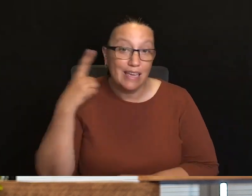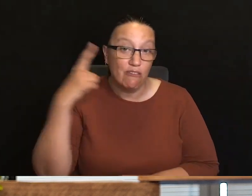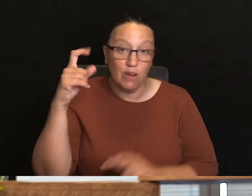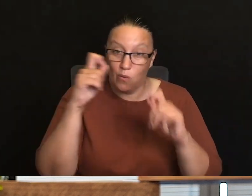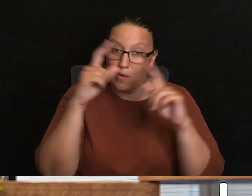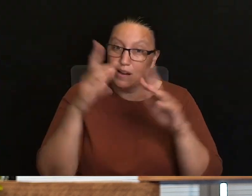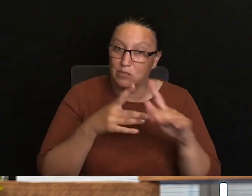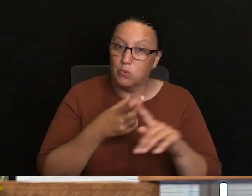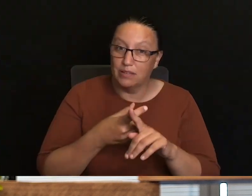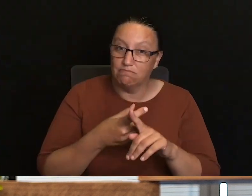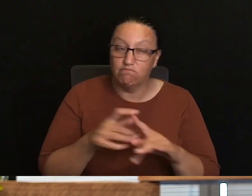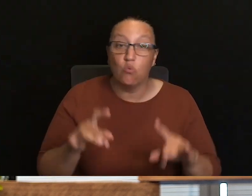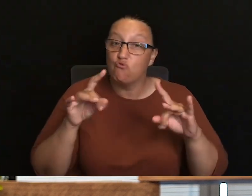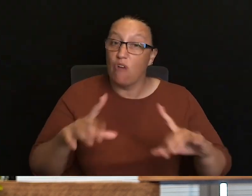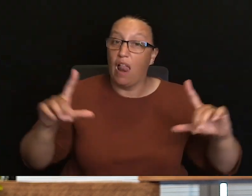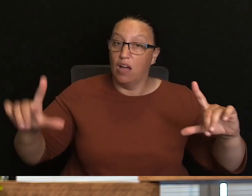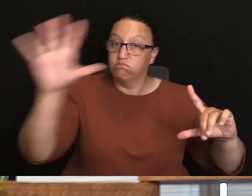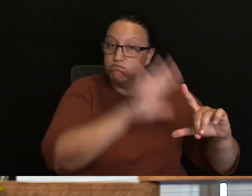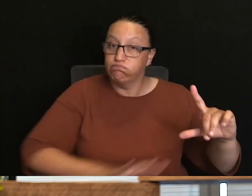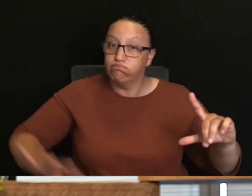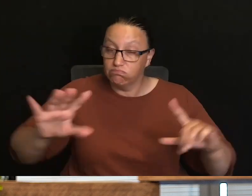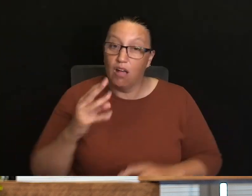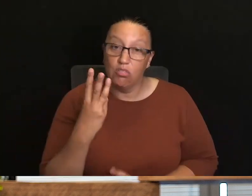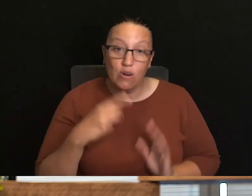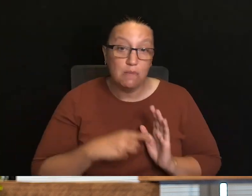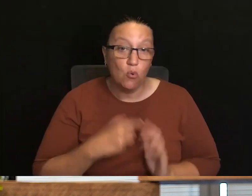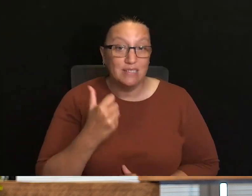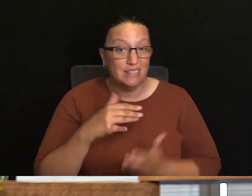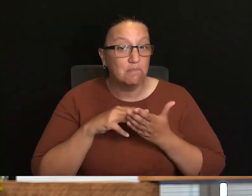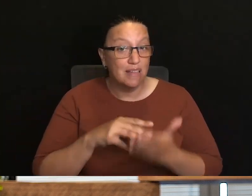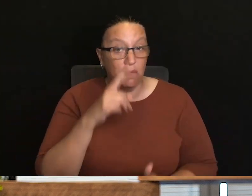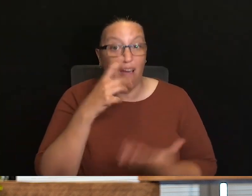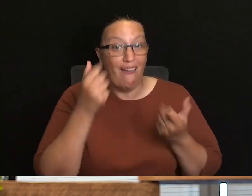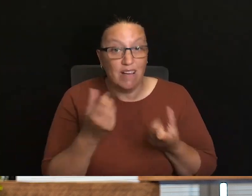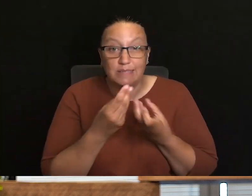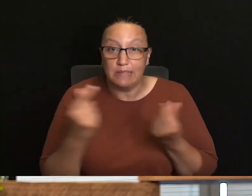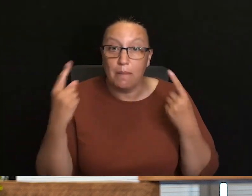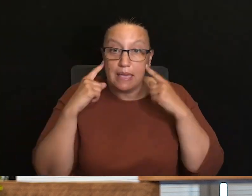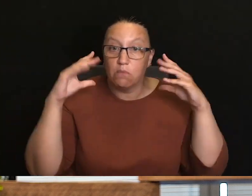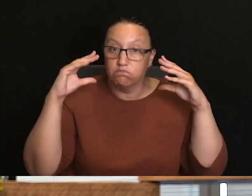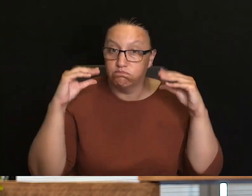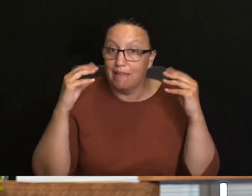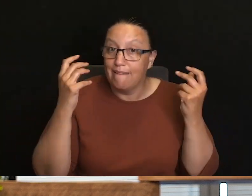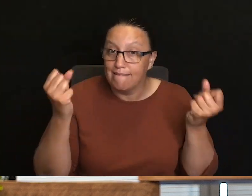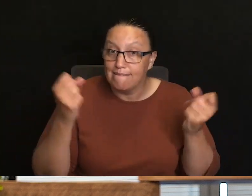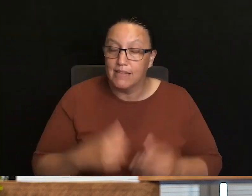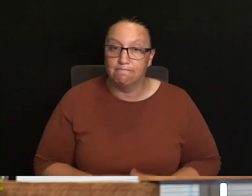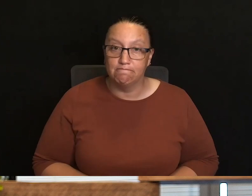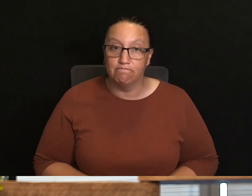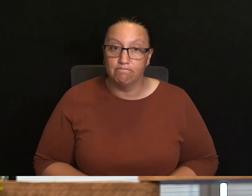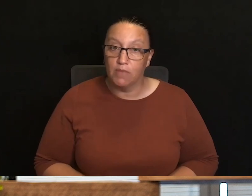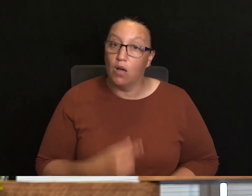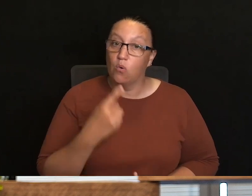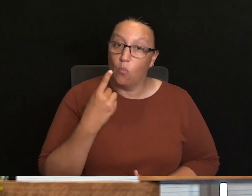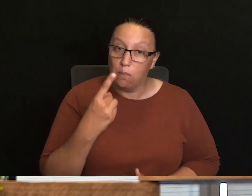In Australia, about 3.6 million people have some level of hearing loss, and for 1.3 million of those Australians,